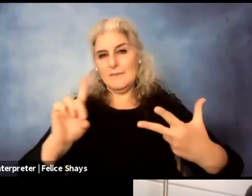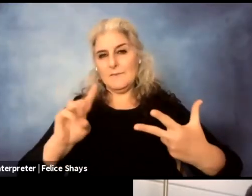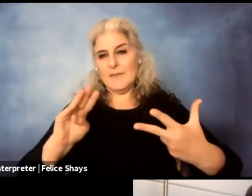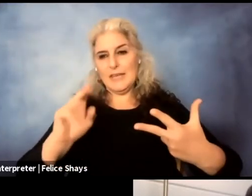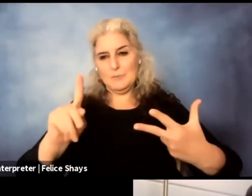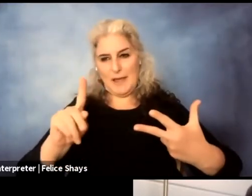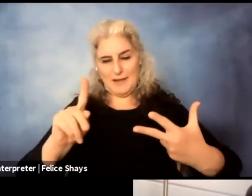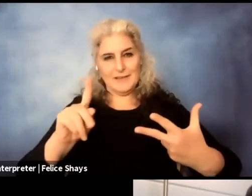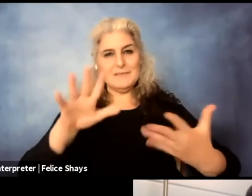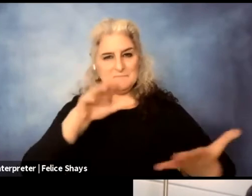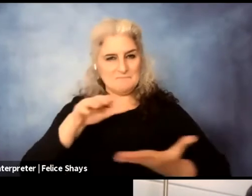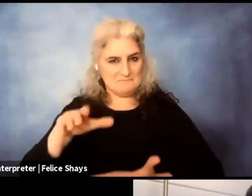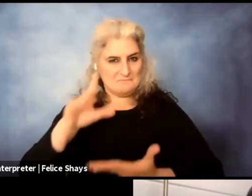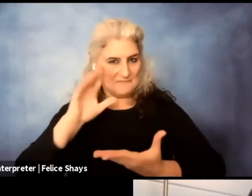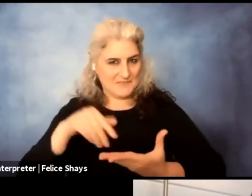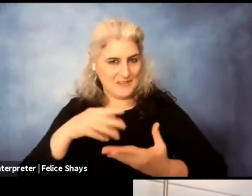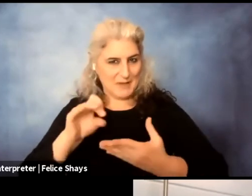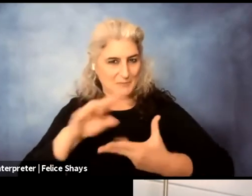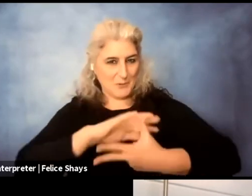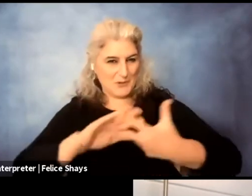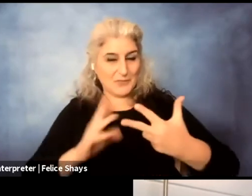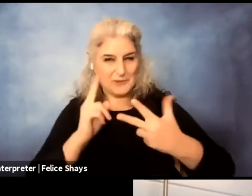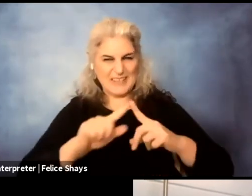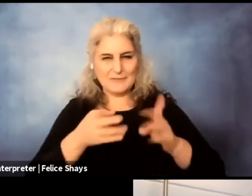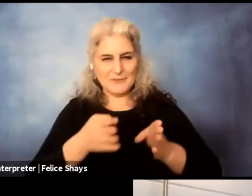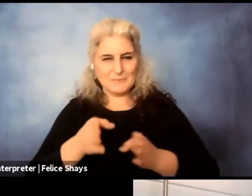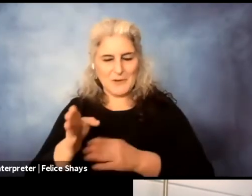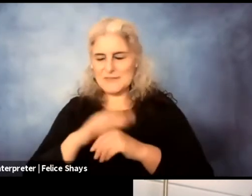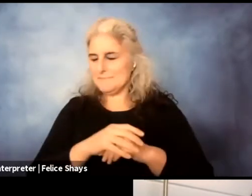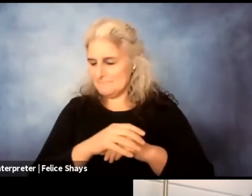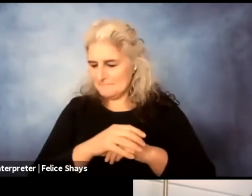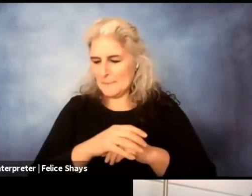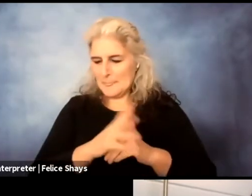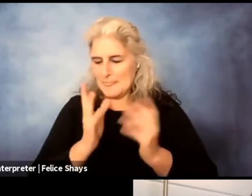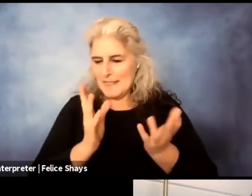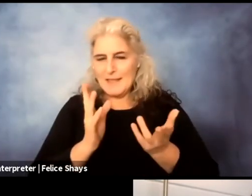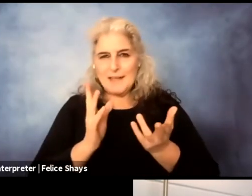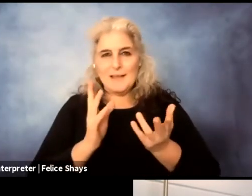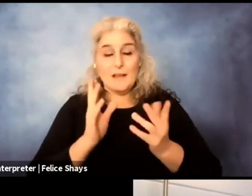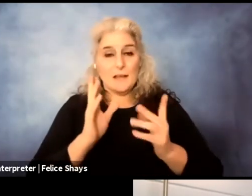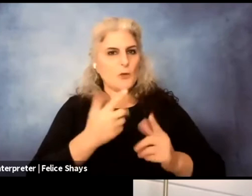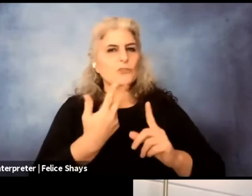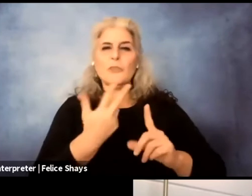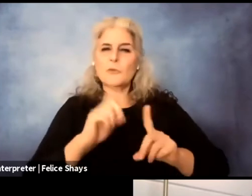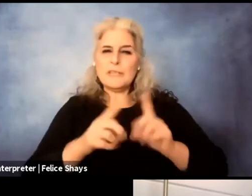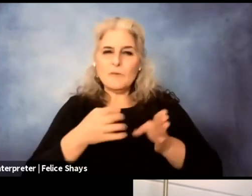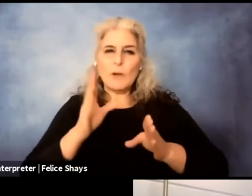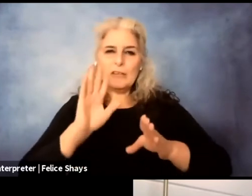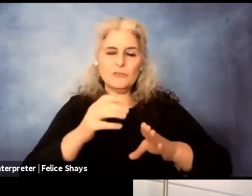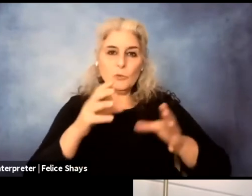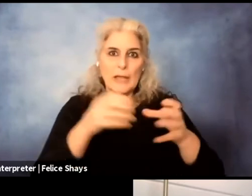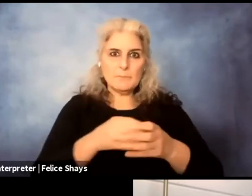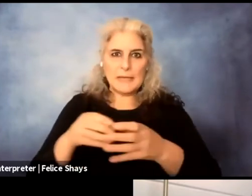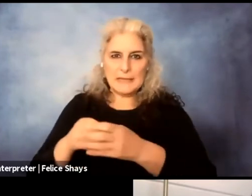think I'm really, I think these, you know, in a way, these three different modes of meeting, um, really sort of like